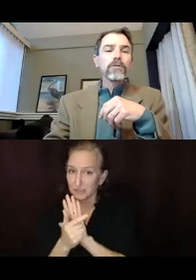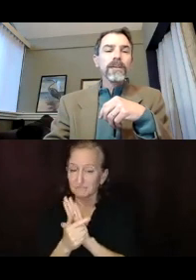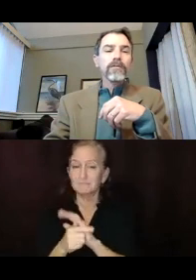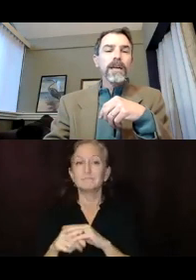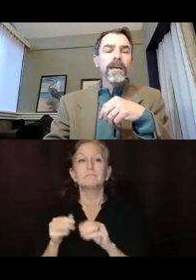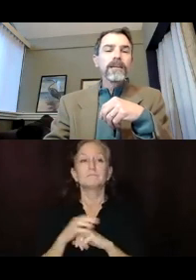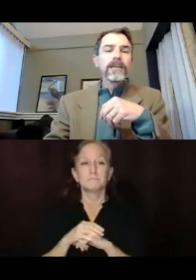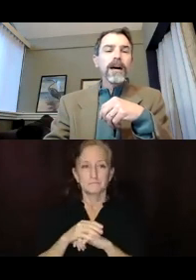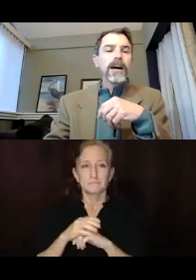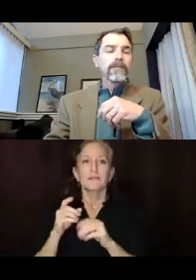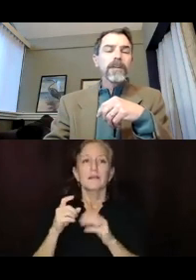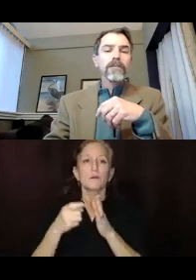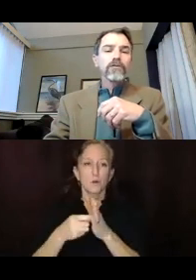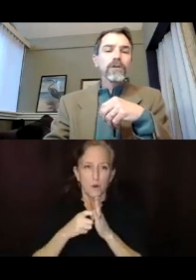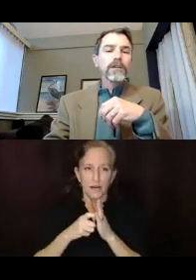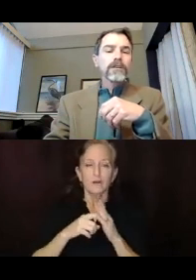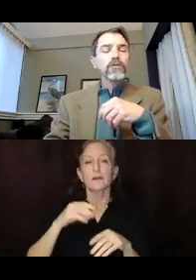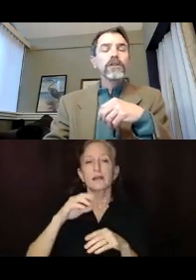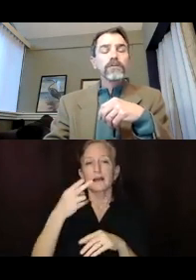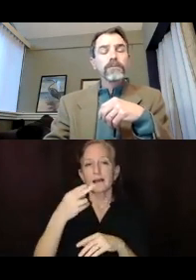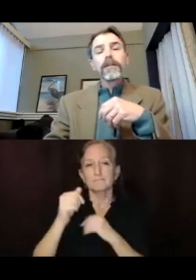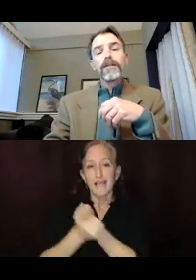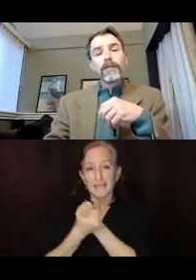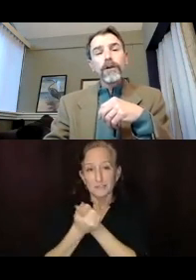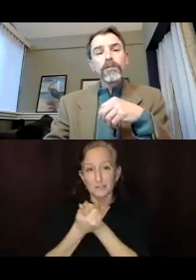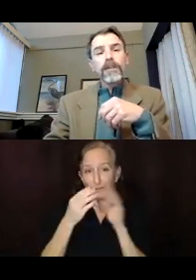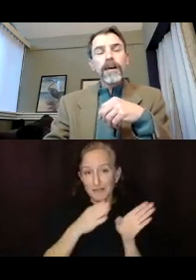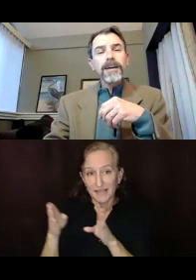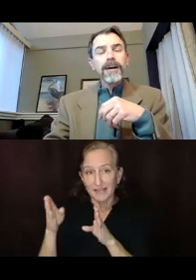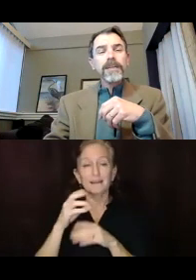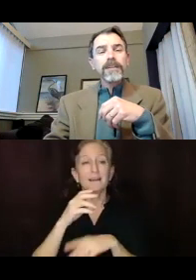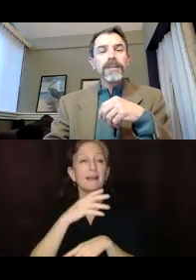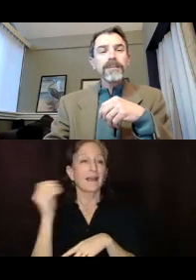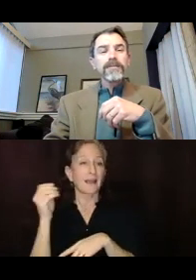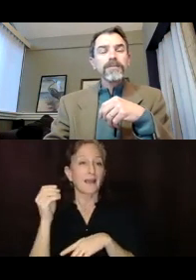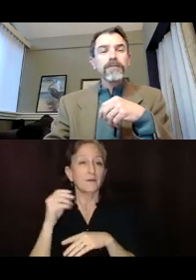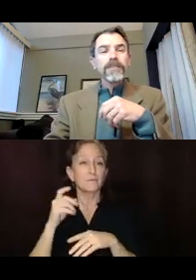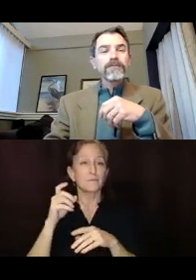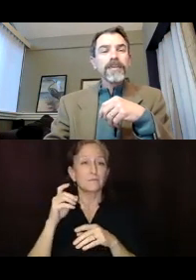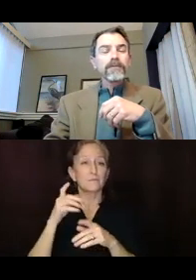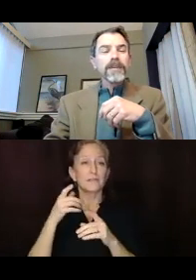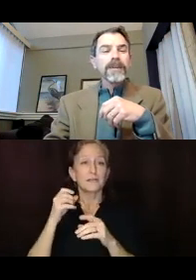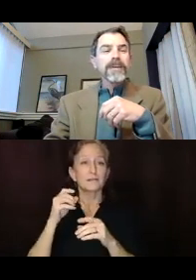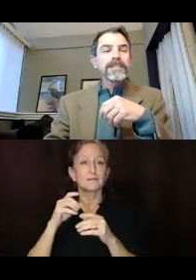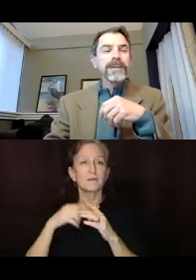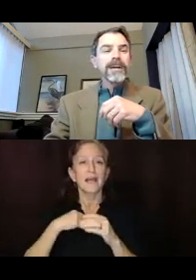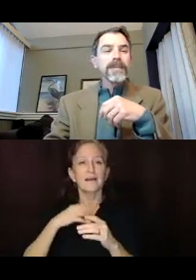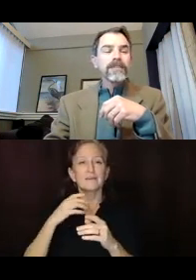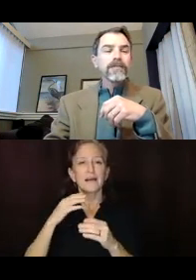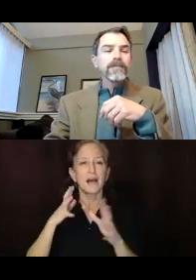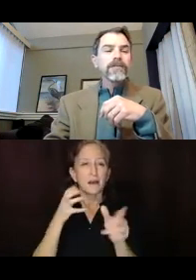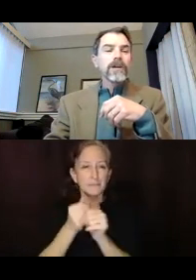climate resilience plan. Um, it also trigger, it triggered both, uh, updates to the public safety element and